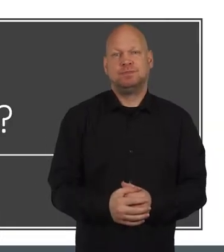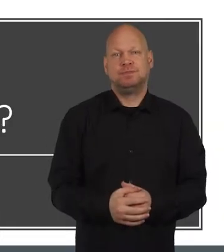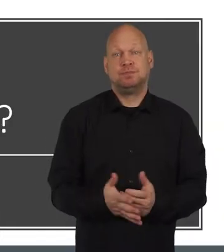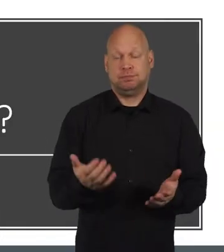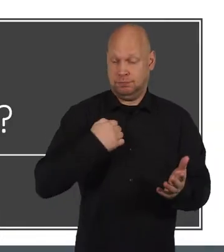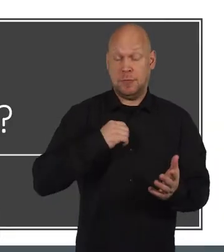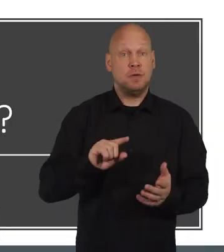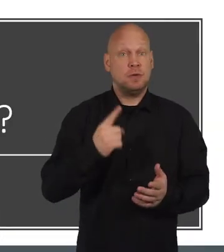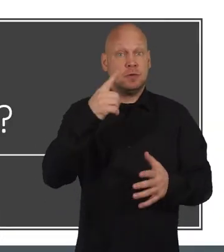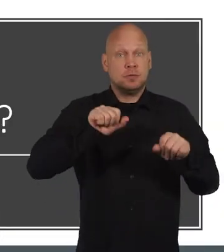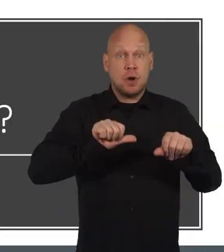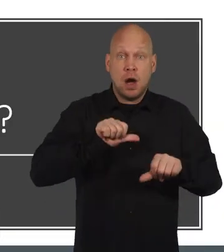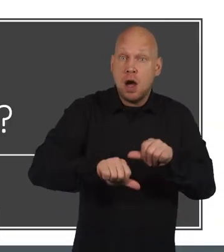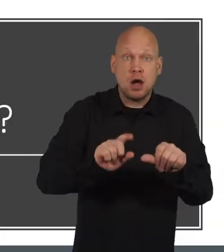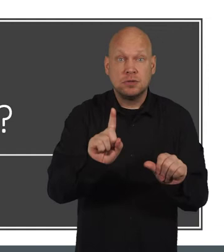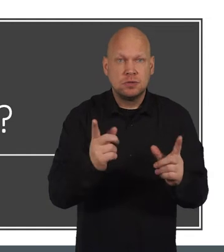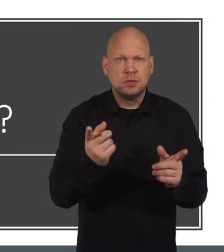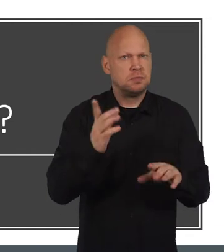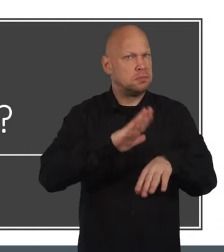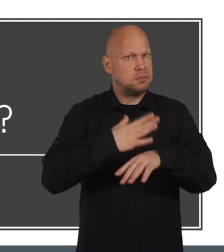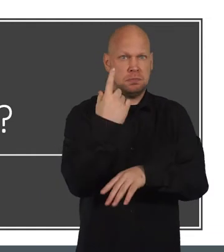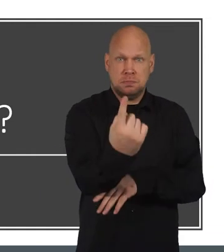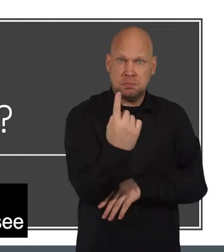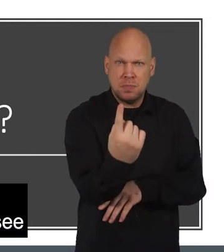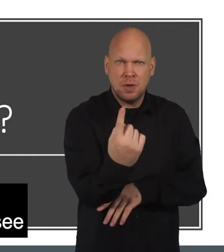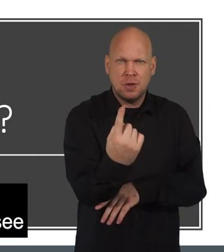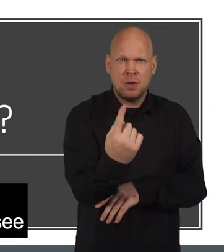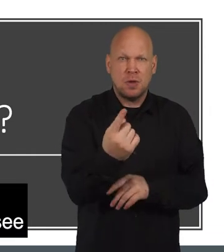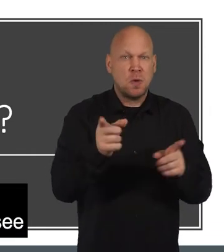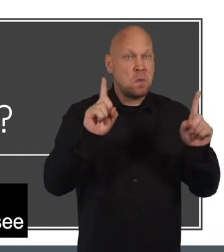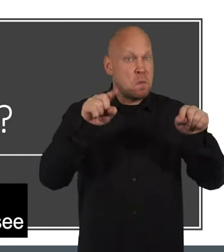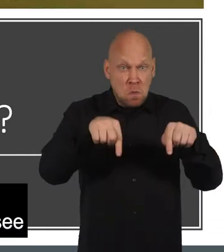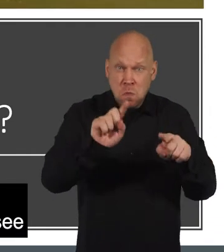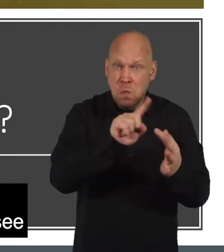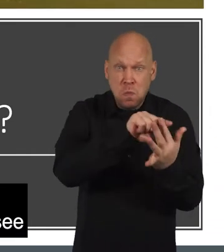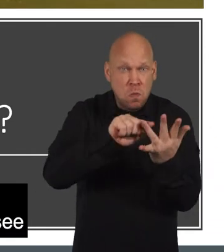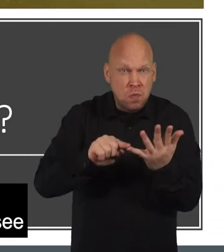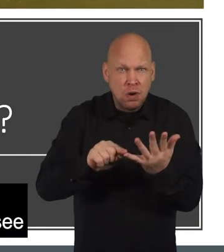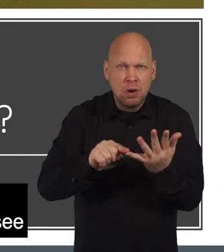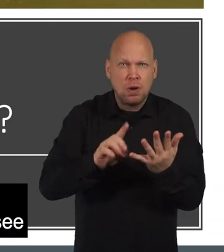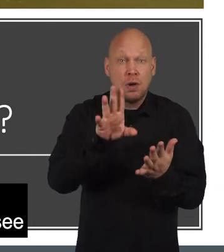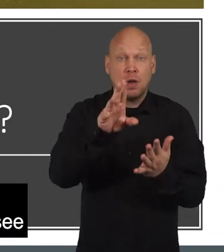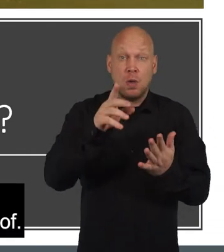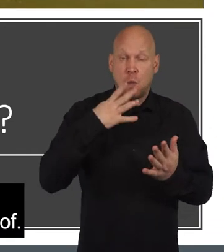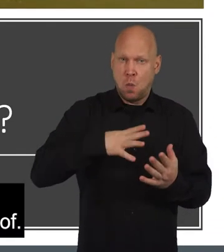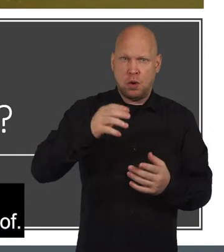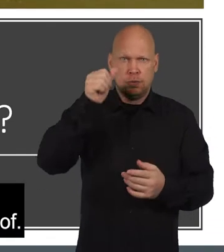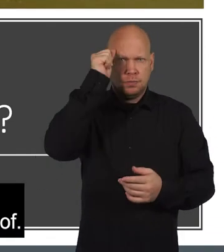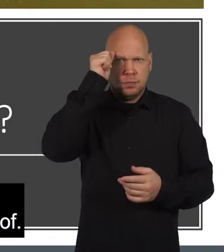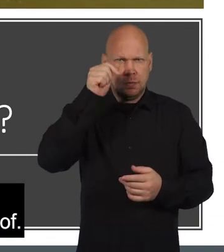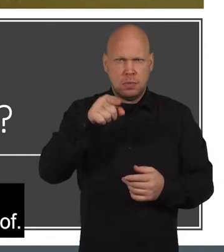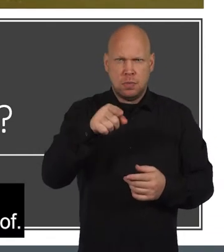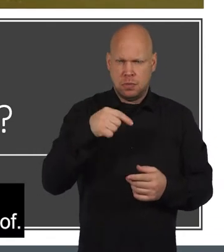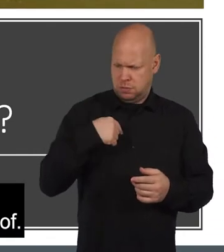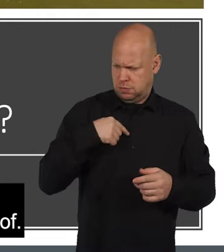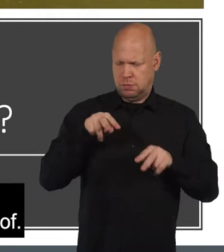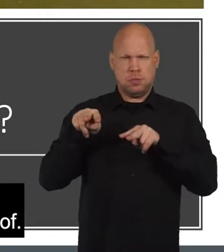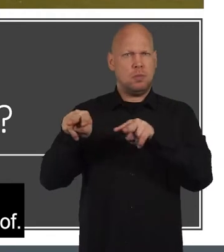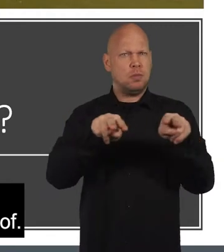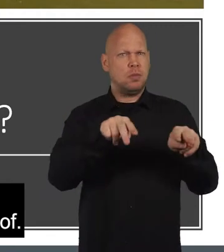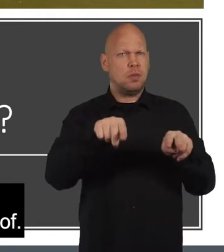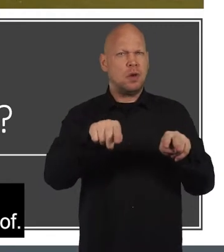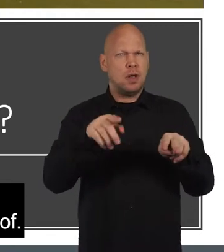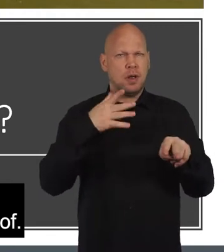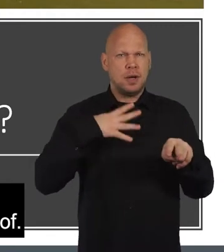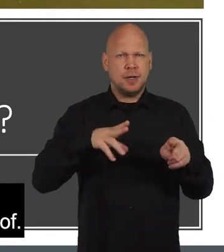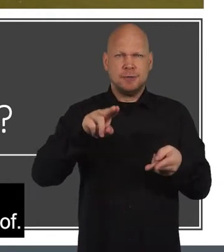Our starting point is wherever you are. Wherever that is, there will be things that you would like to see more of and things that you would like to